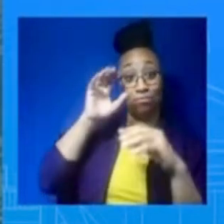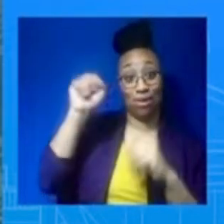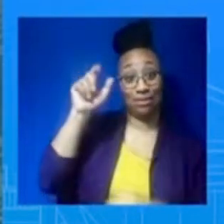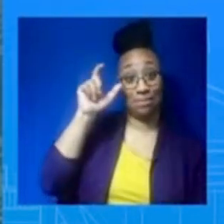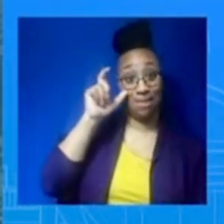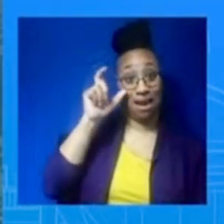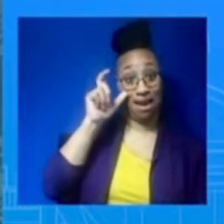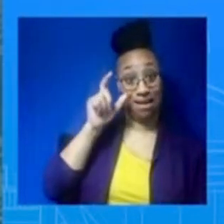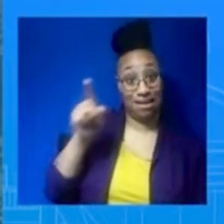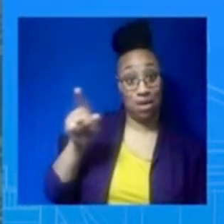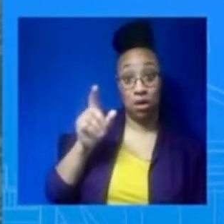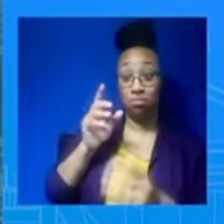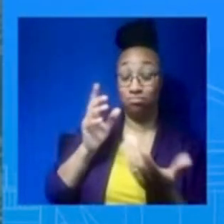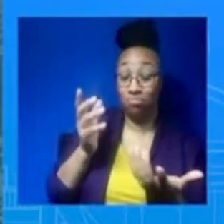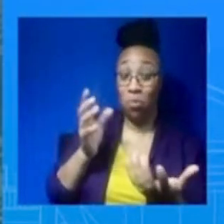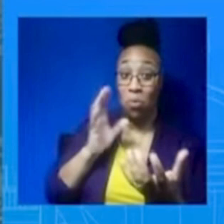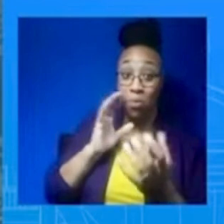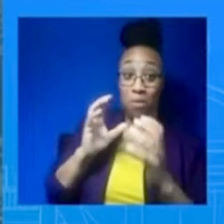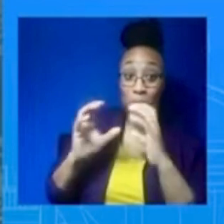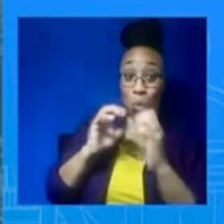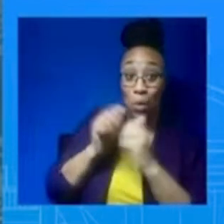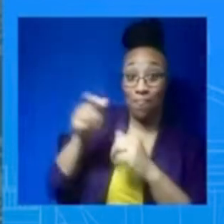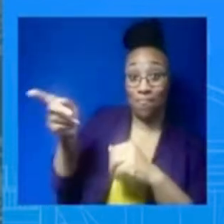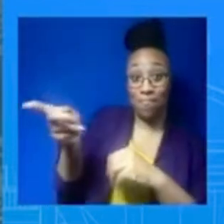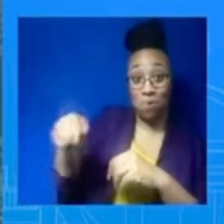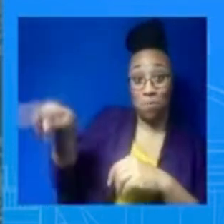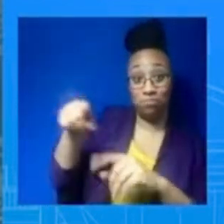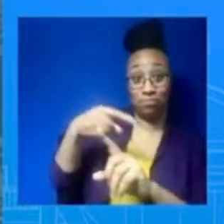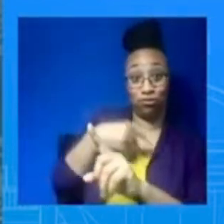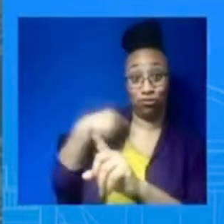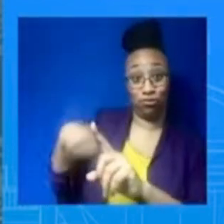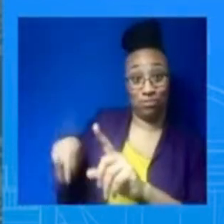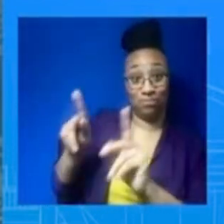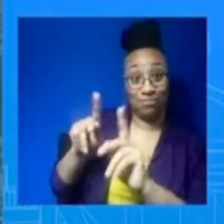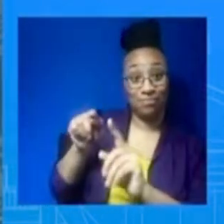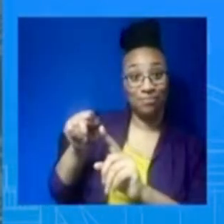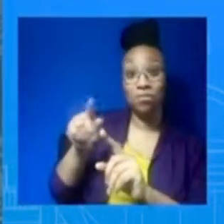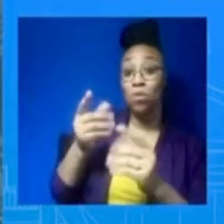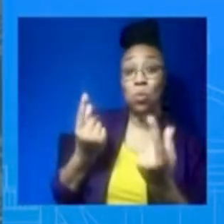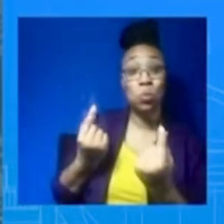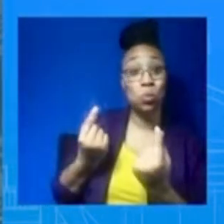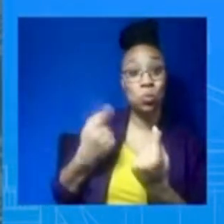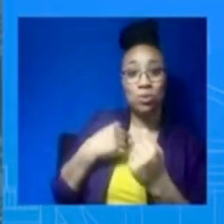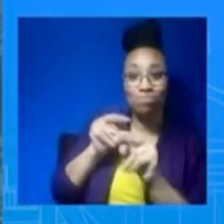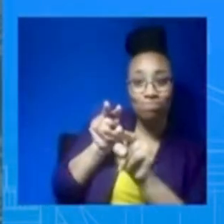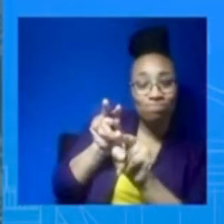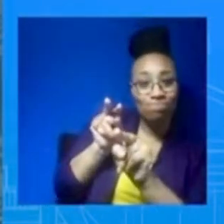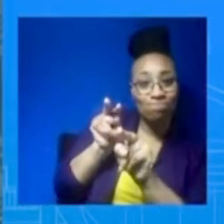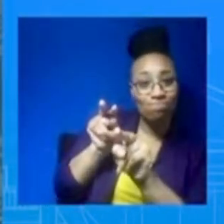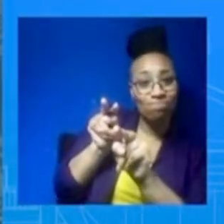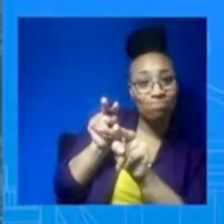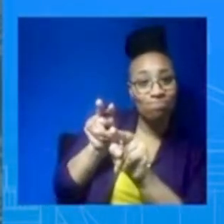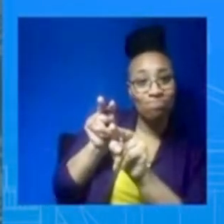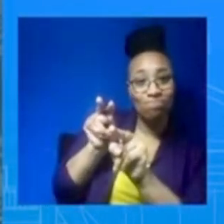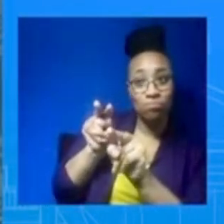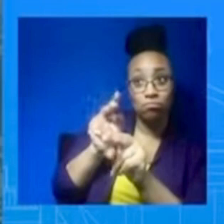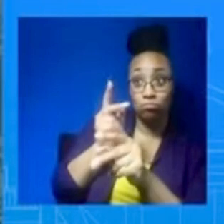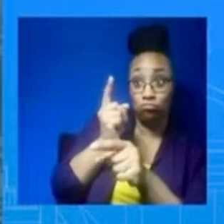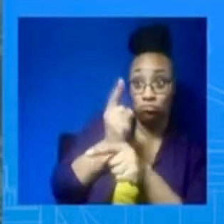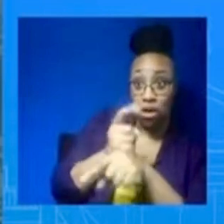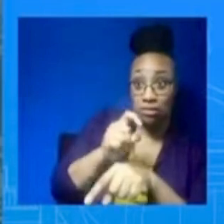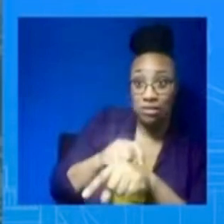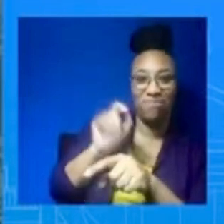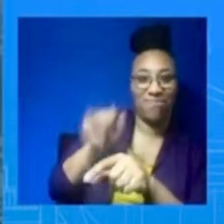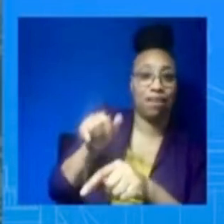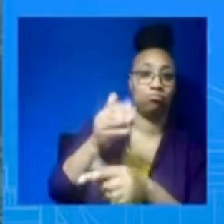we'll have to do that at the time when the President believes it's appropriate. What's really important here, and I know the question was about President Biden